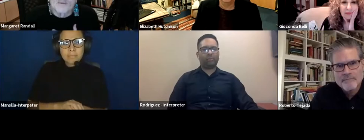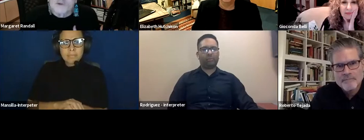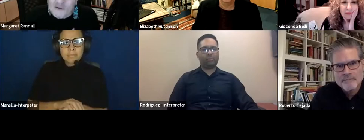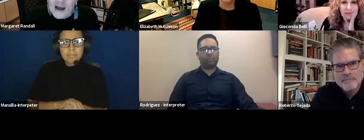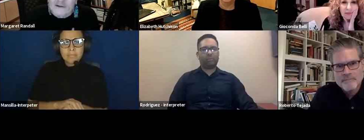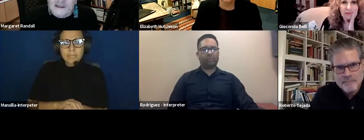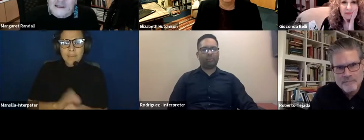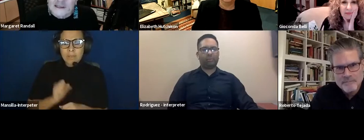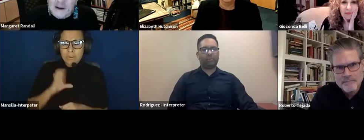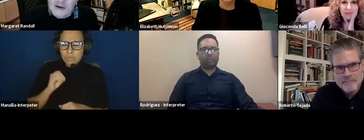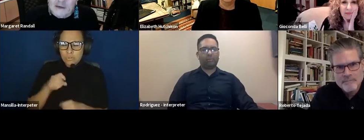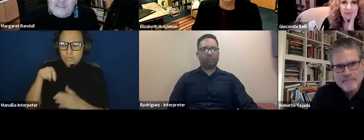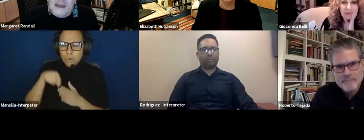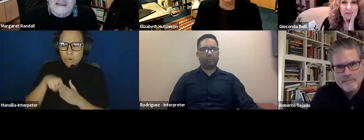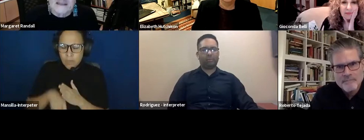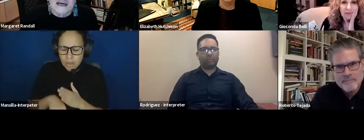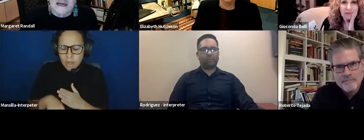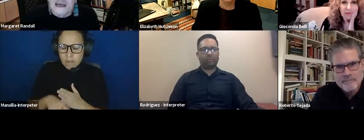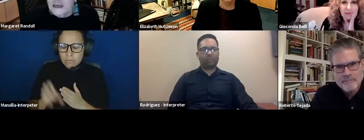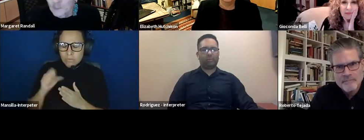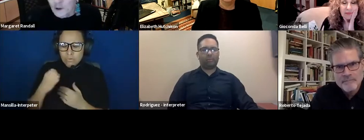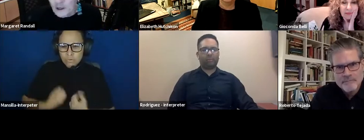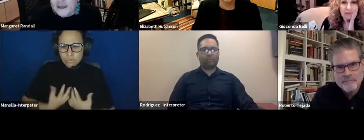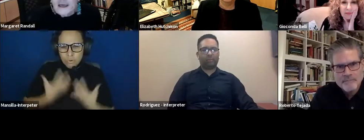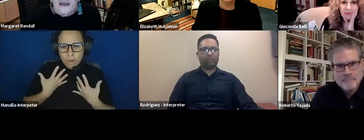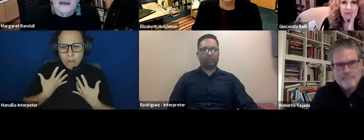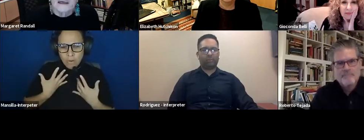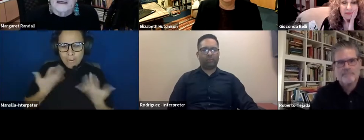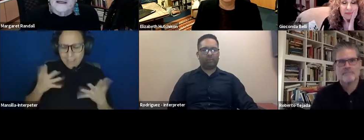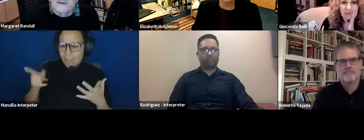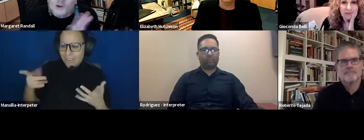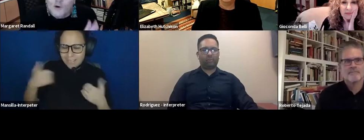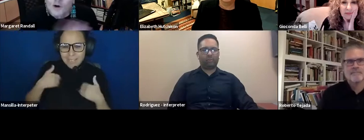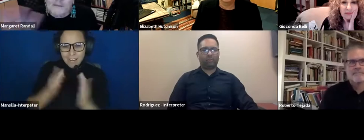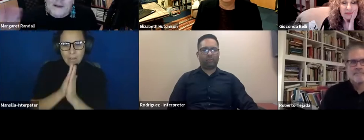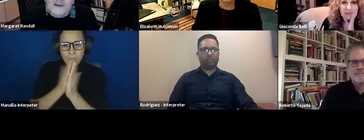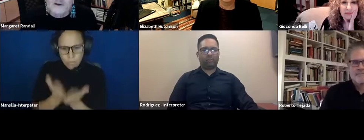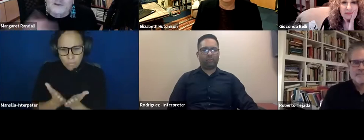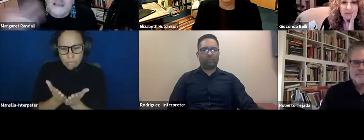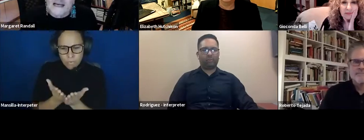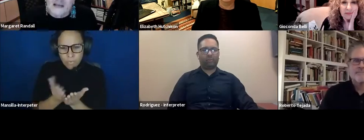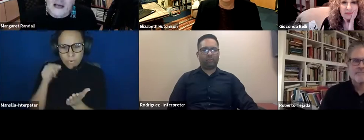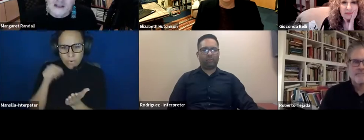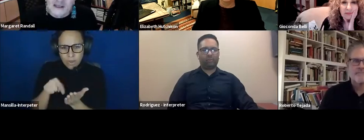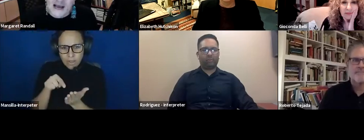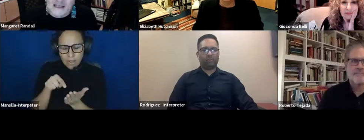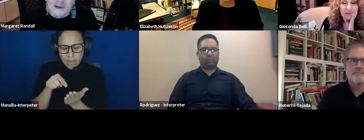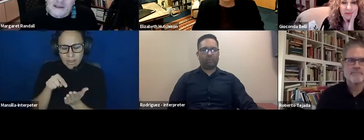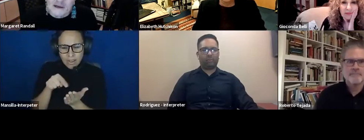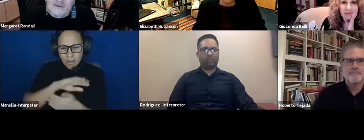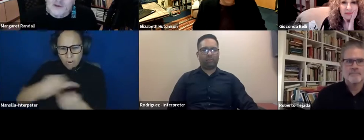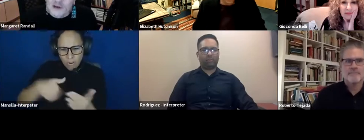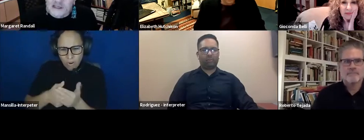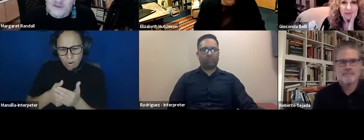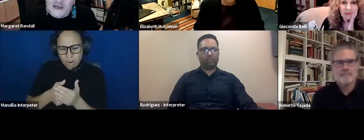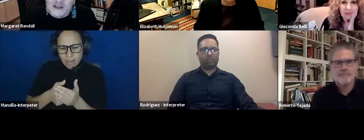was so profound and inspiring, because he had a book that was all about the sort of psychological aspect